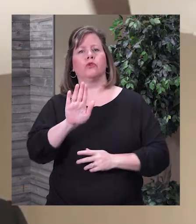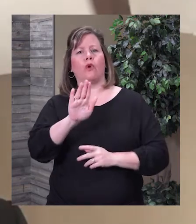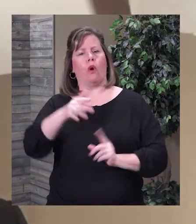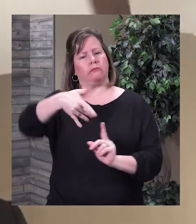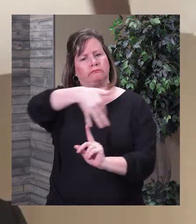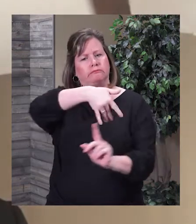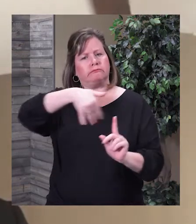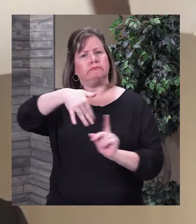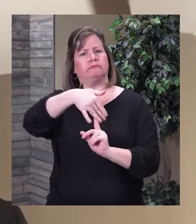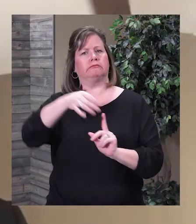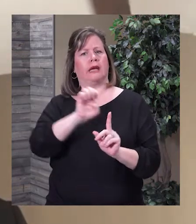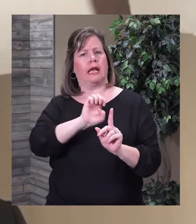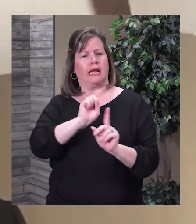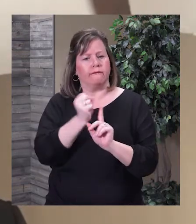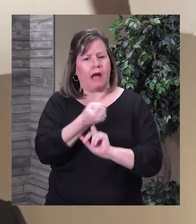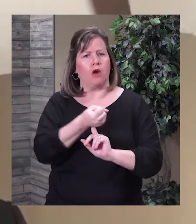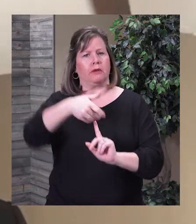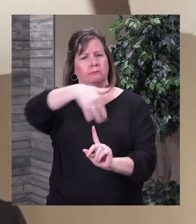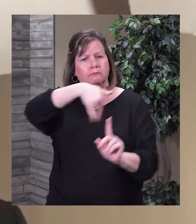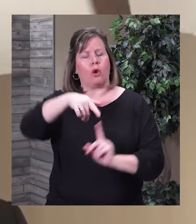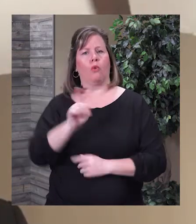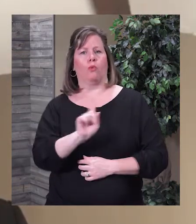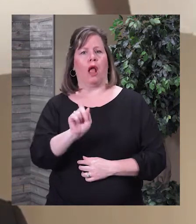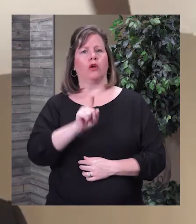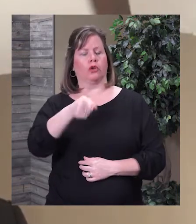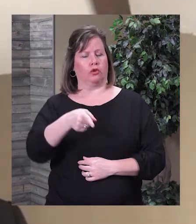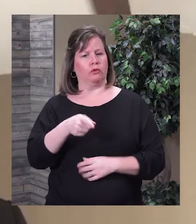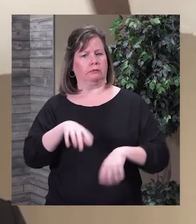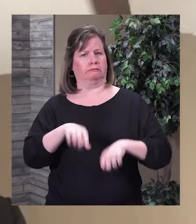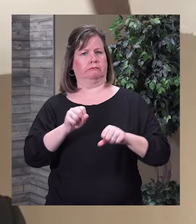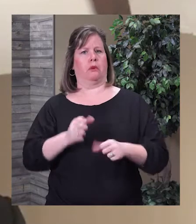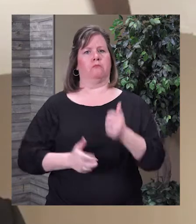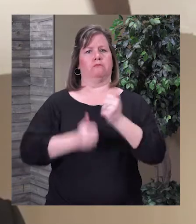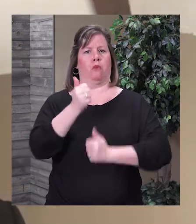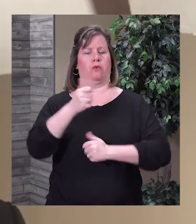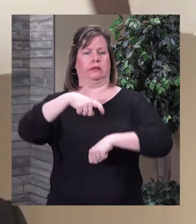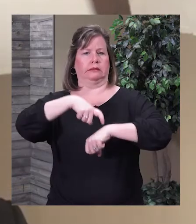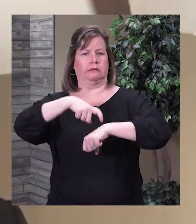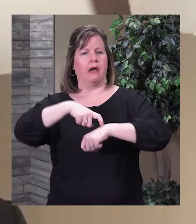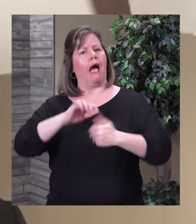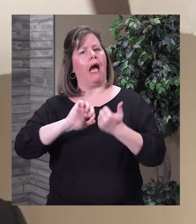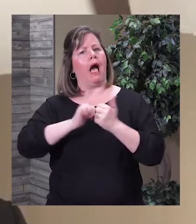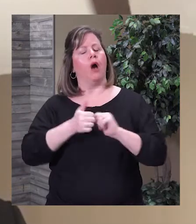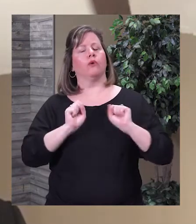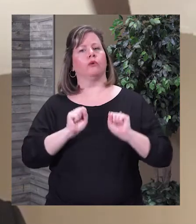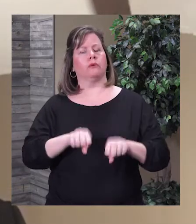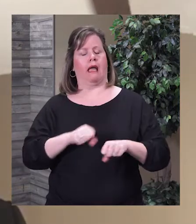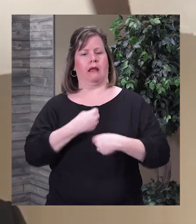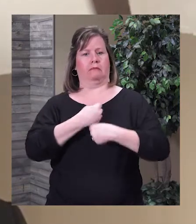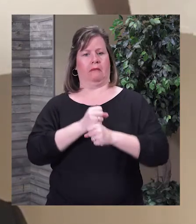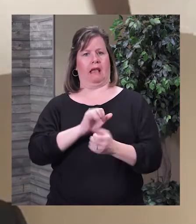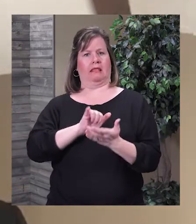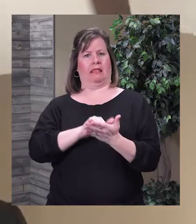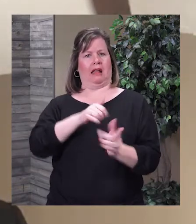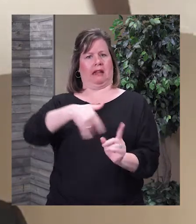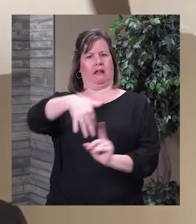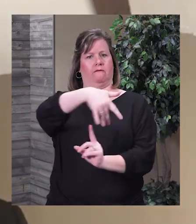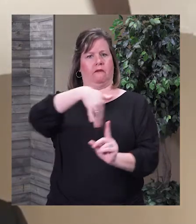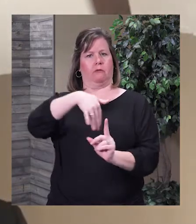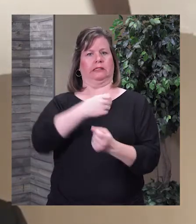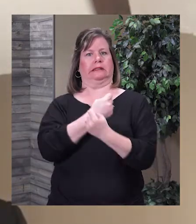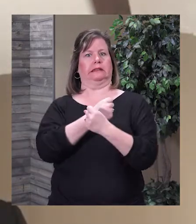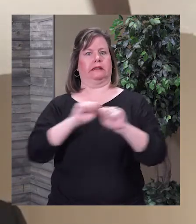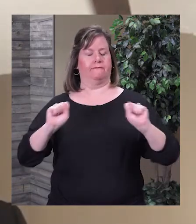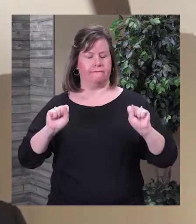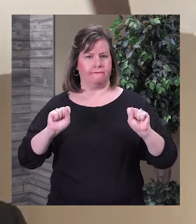environment that that you and your family spend your time. How can we make those environments as safe as possible while still